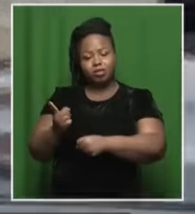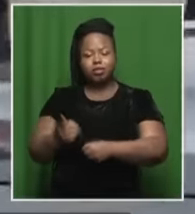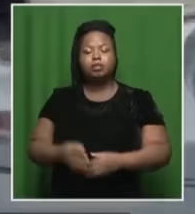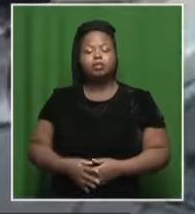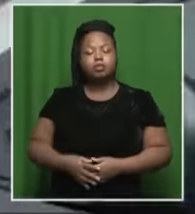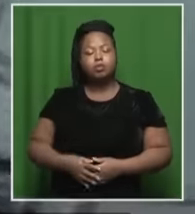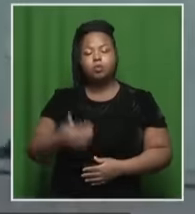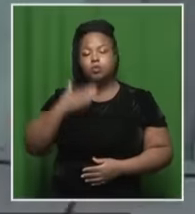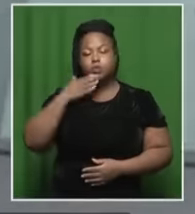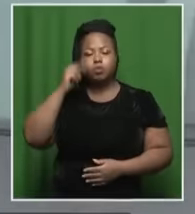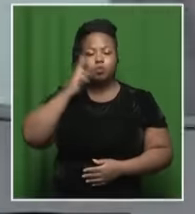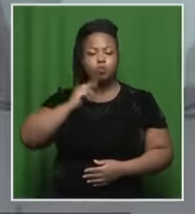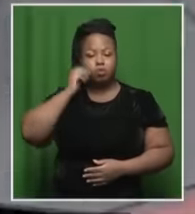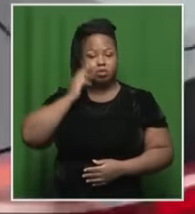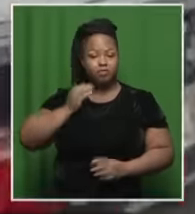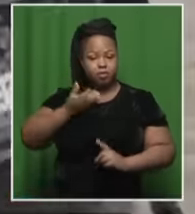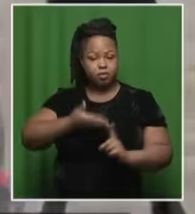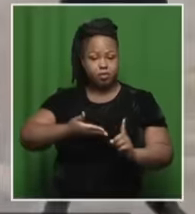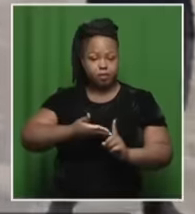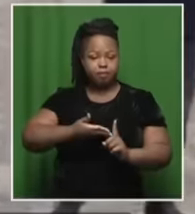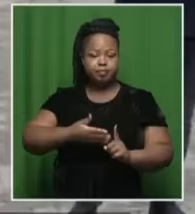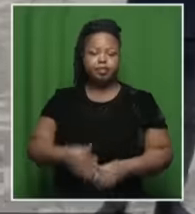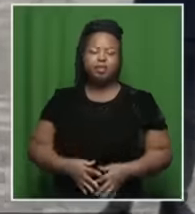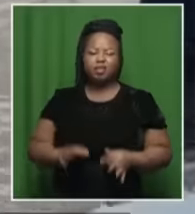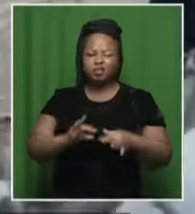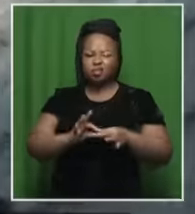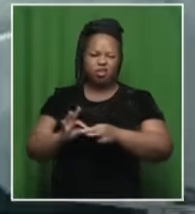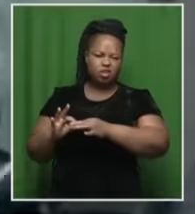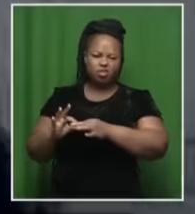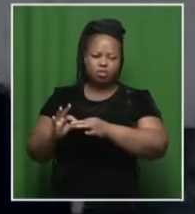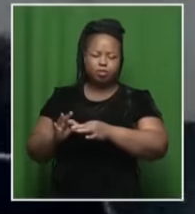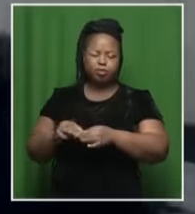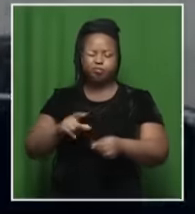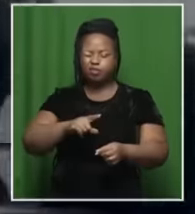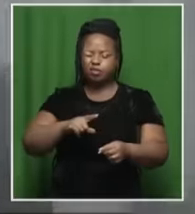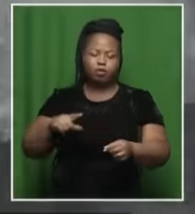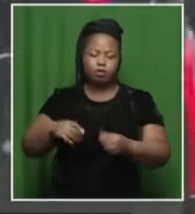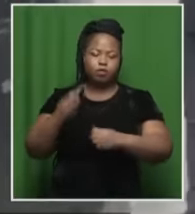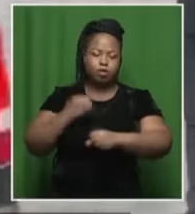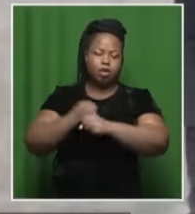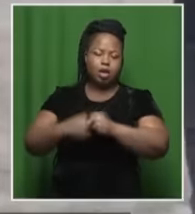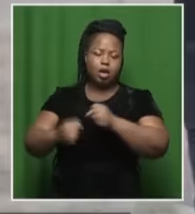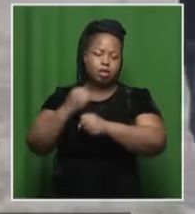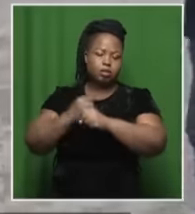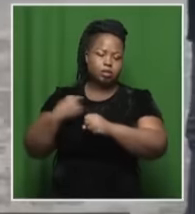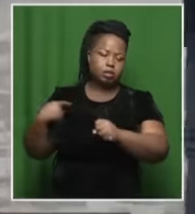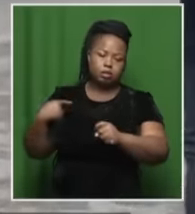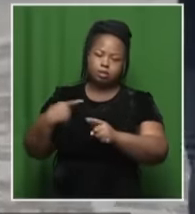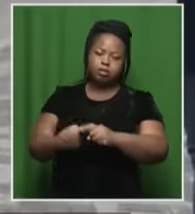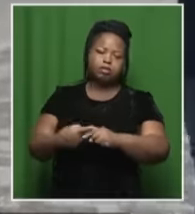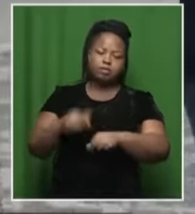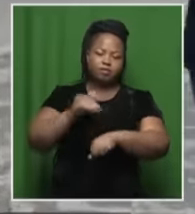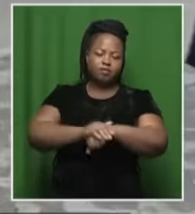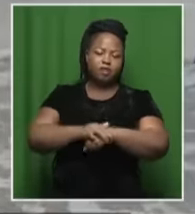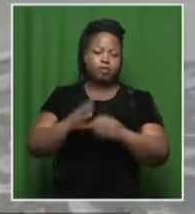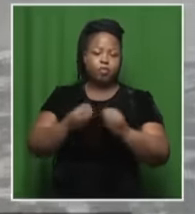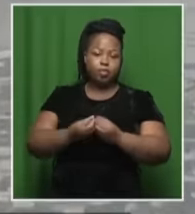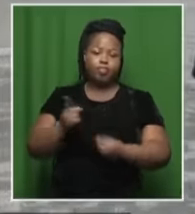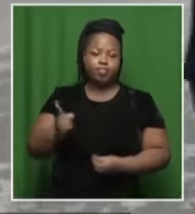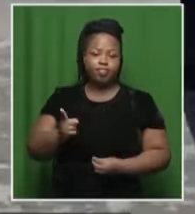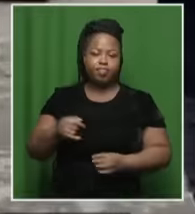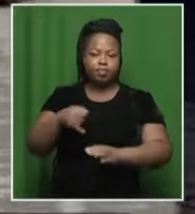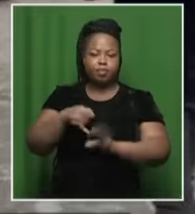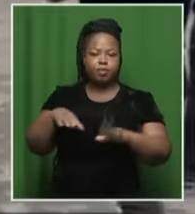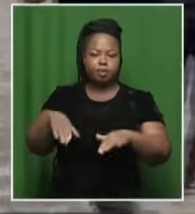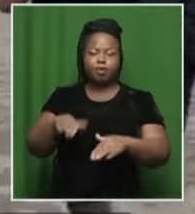with Nosi Viwe Mapisa Ngakula. Their relationship spans decades of friendship and comradeship within the African